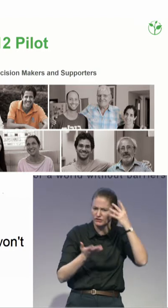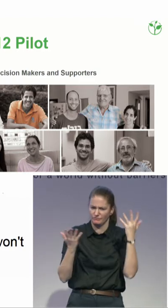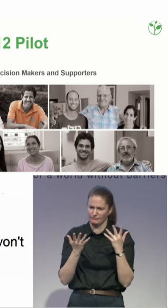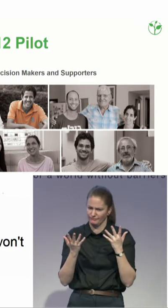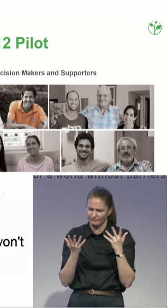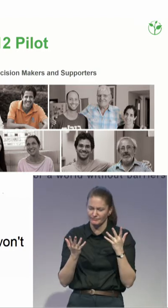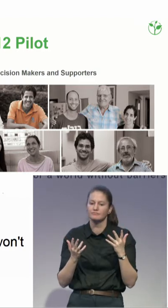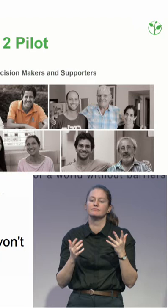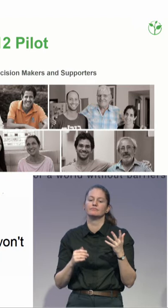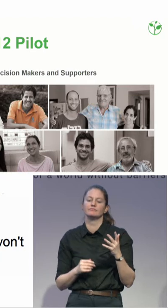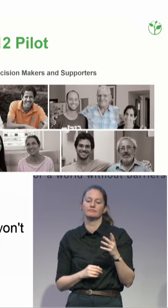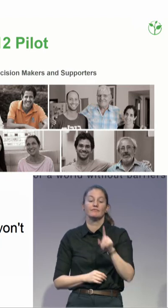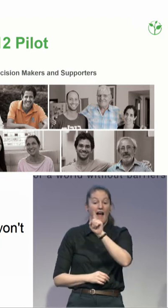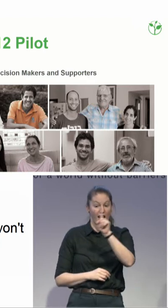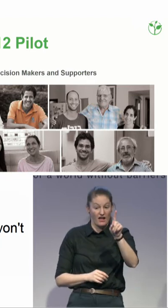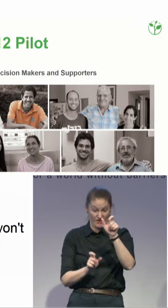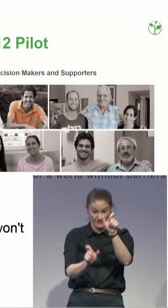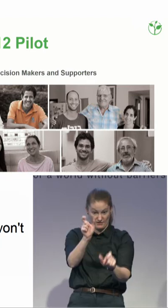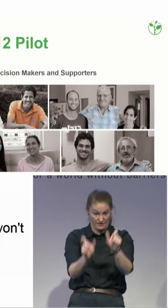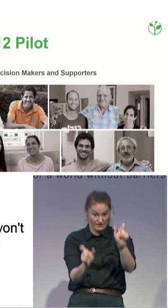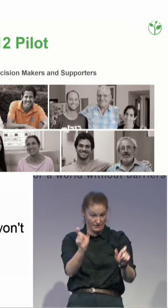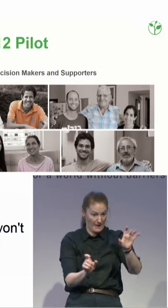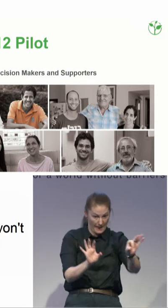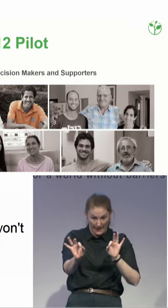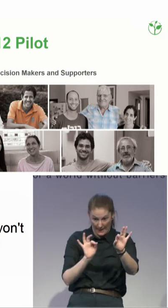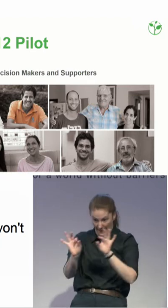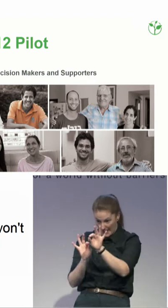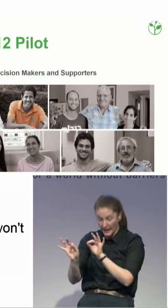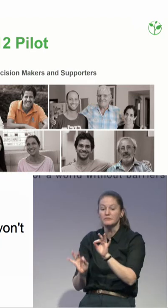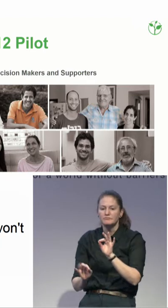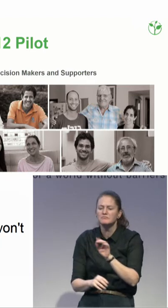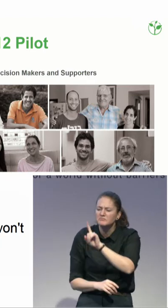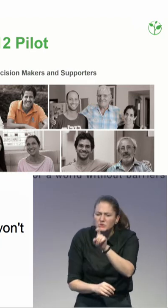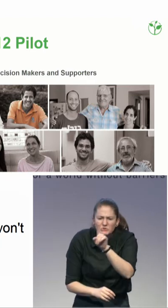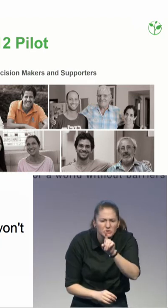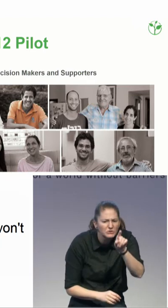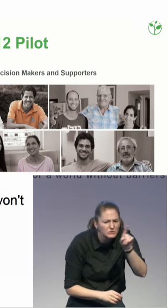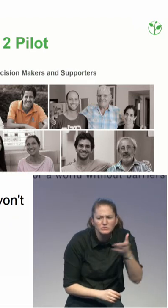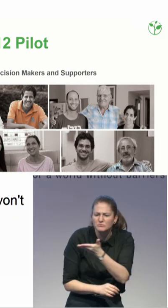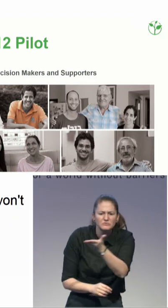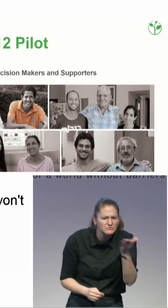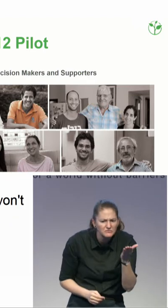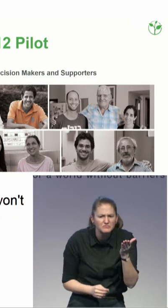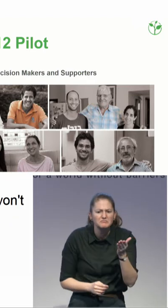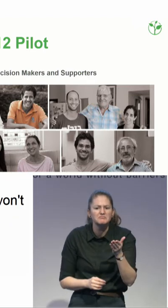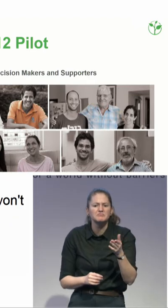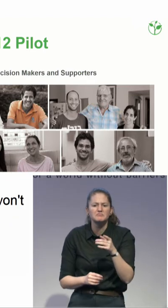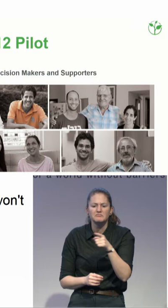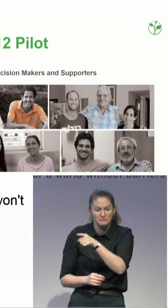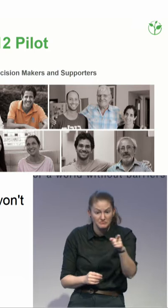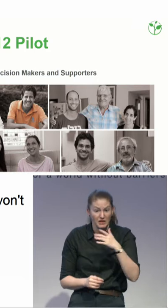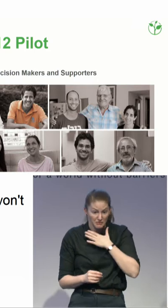said whoever wants in the city of Jerusalem to be under supported decision-making can apply. All disabilities, all ages,